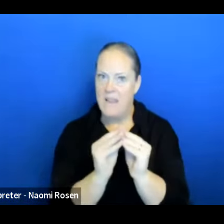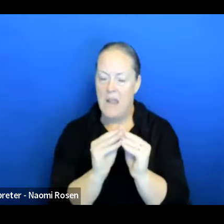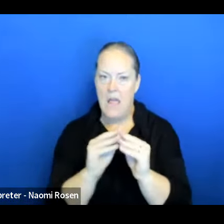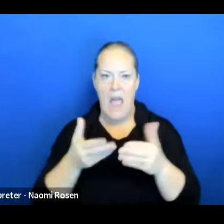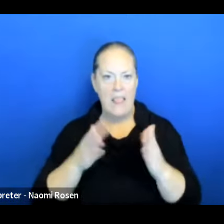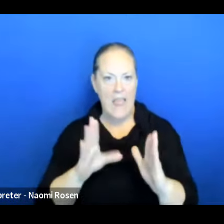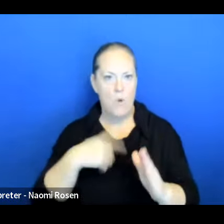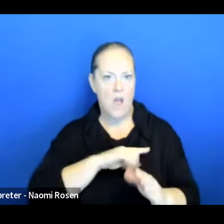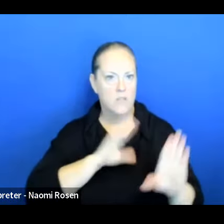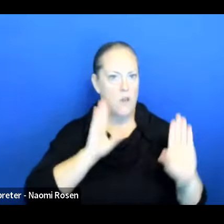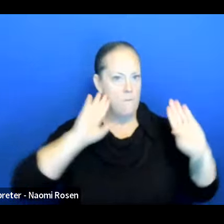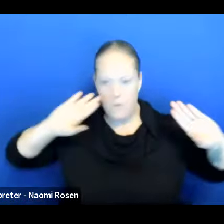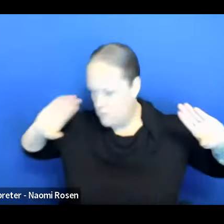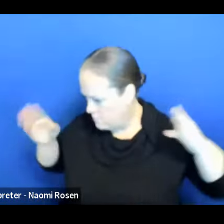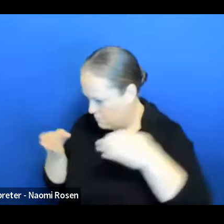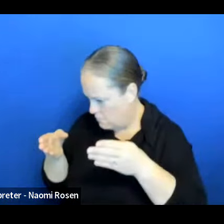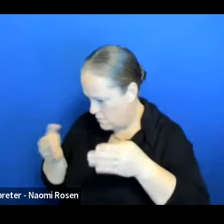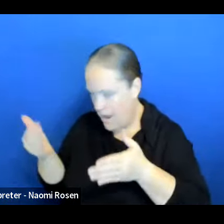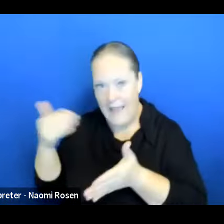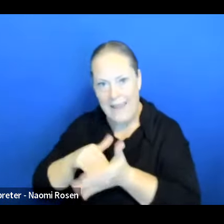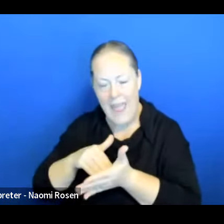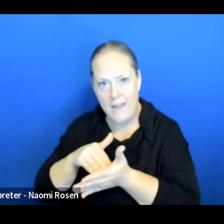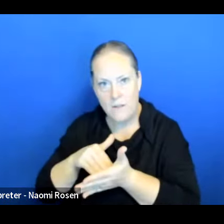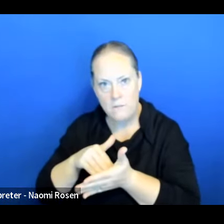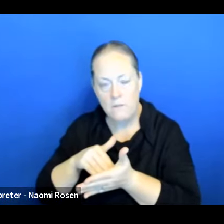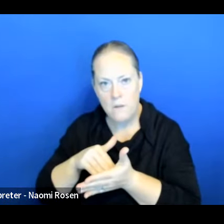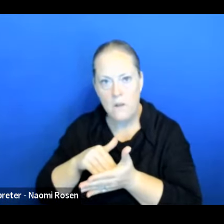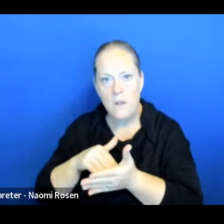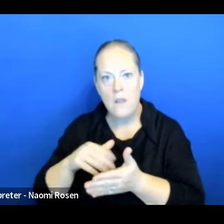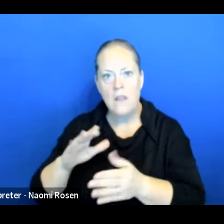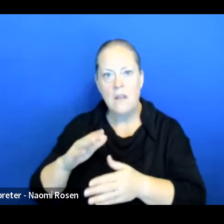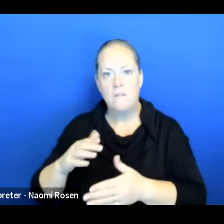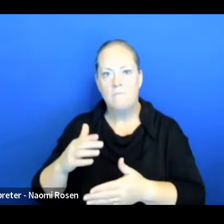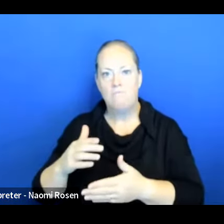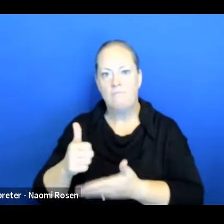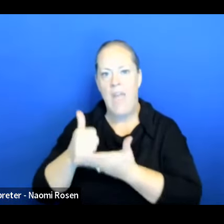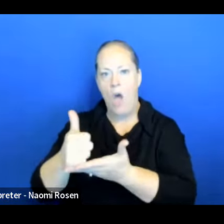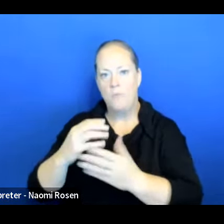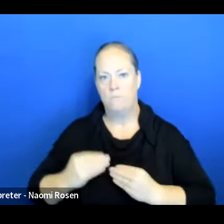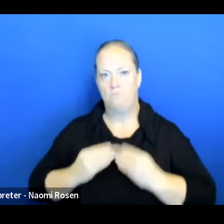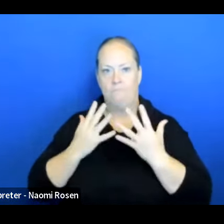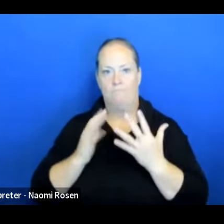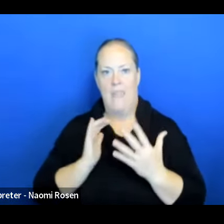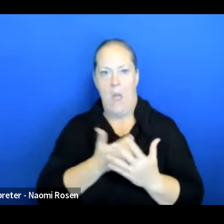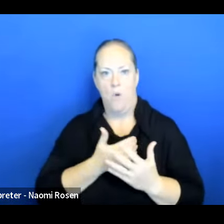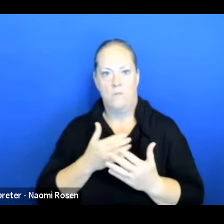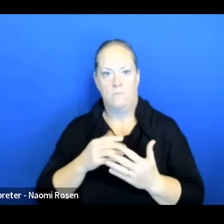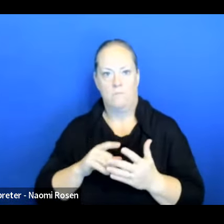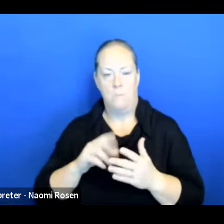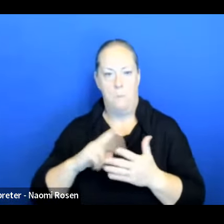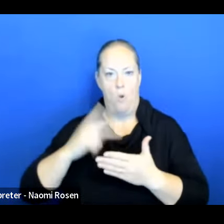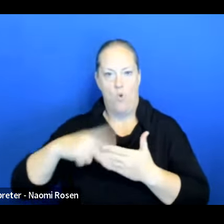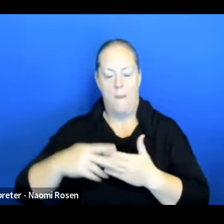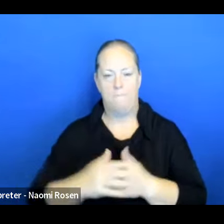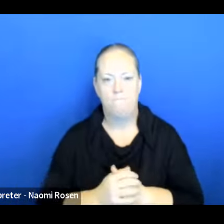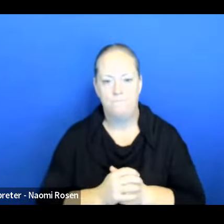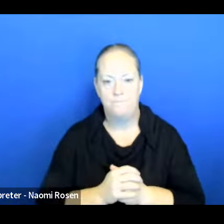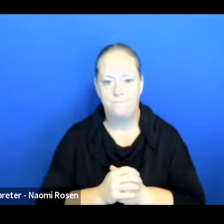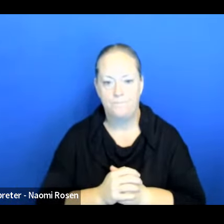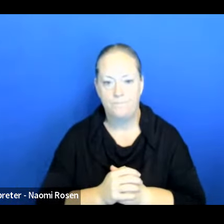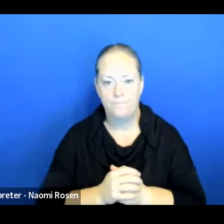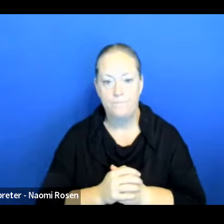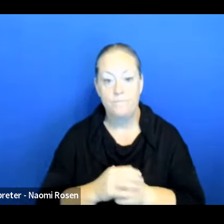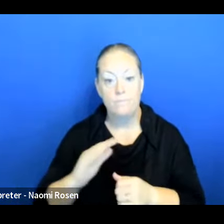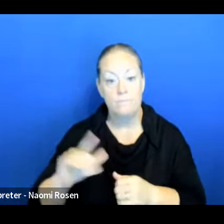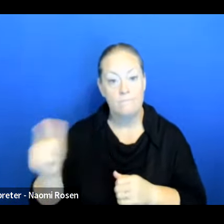regain strength in our initiative. Thank you, Ms. Vila. No, definitely. There,